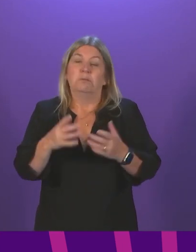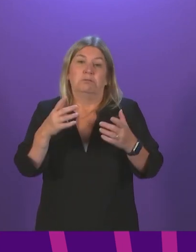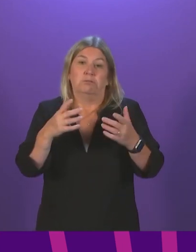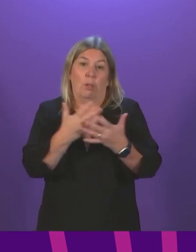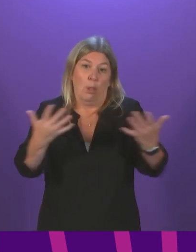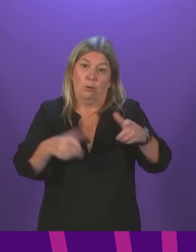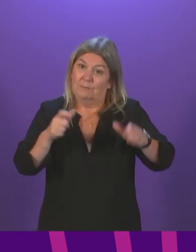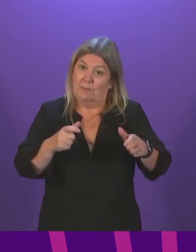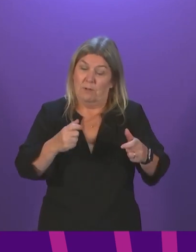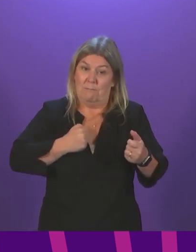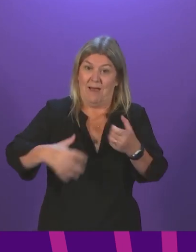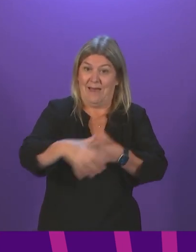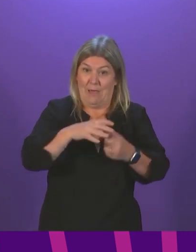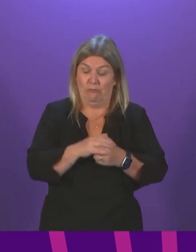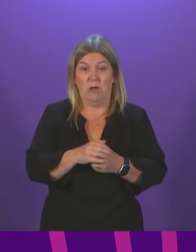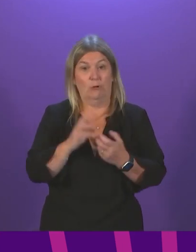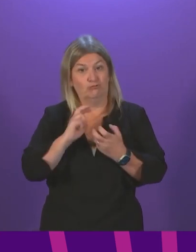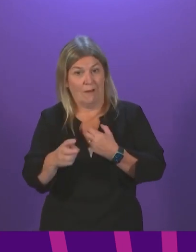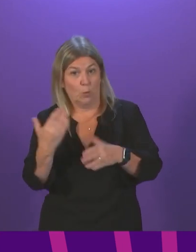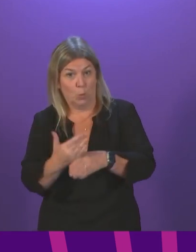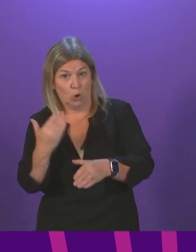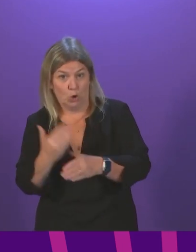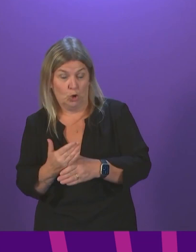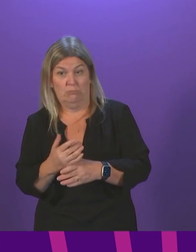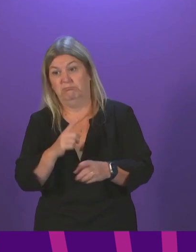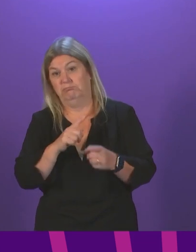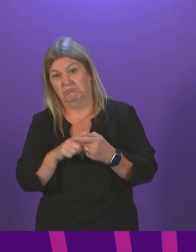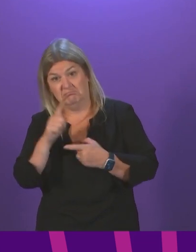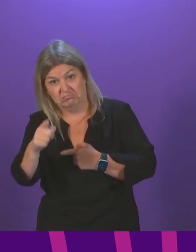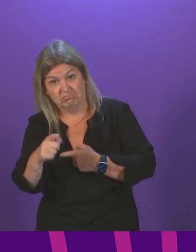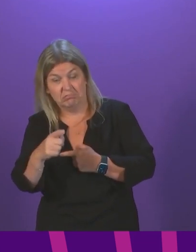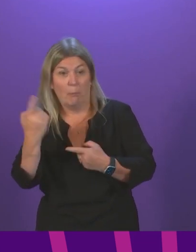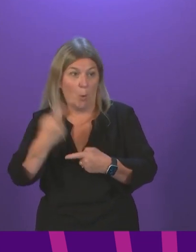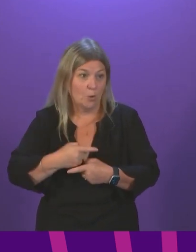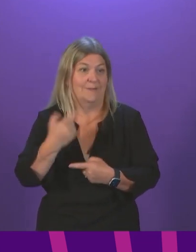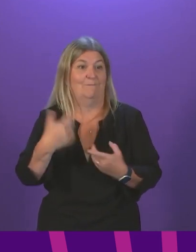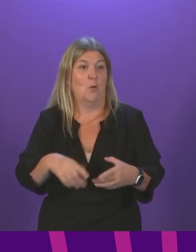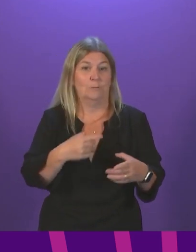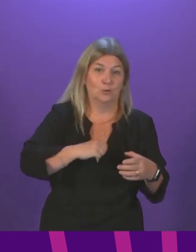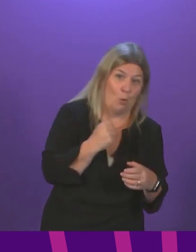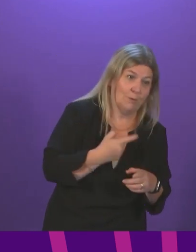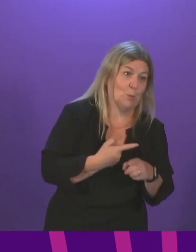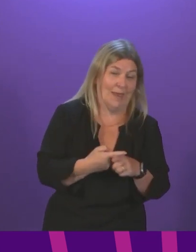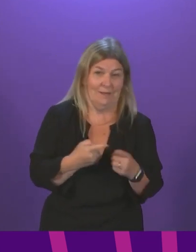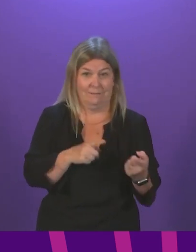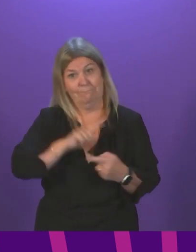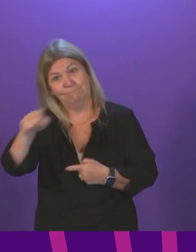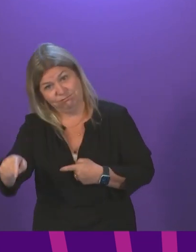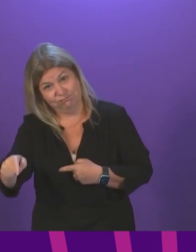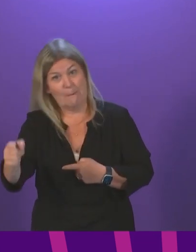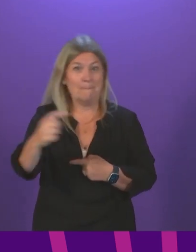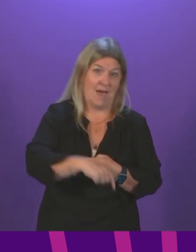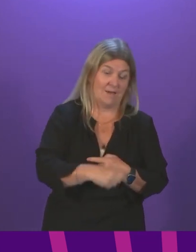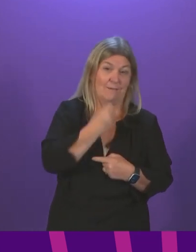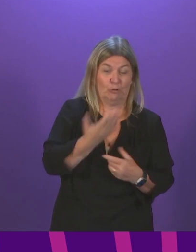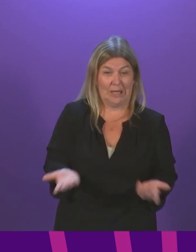Northumberland for work, many for the NHS. So naturally they were vaccinated by their employer in England. They can't get a vaccine certificate from NHS England